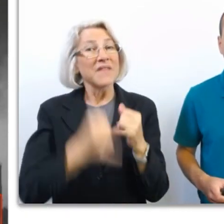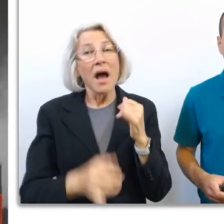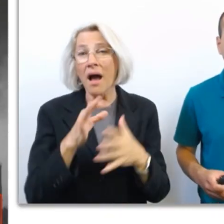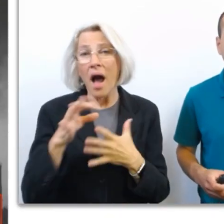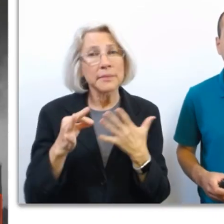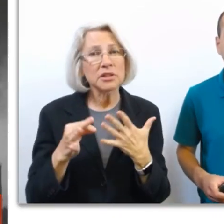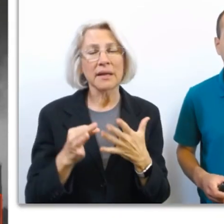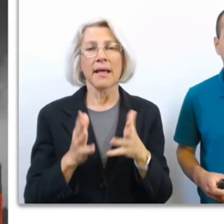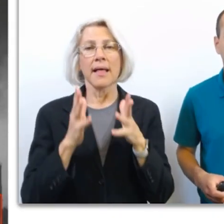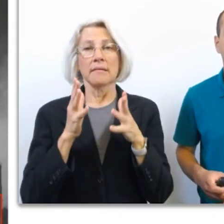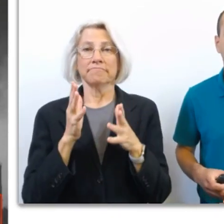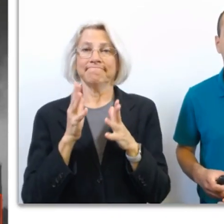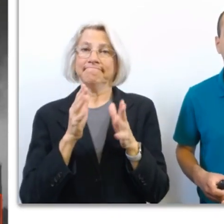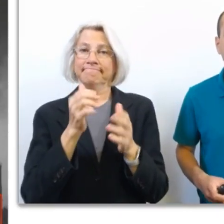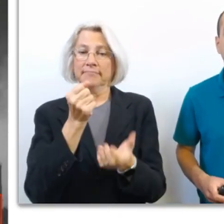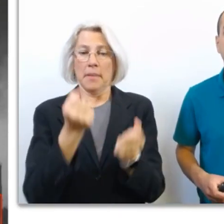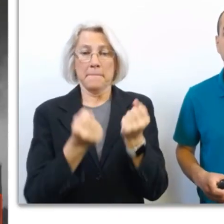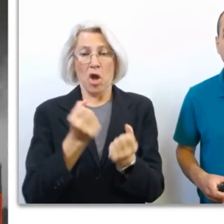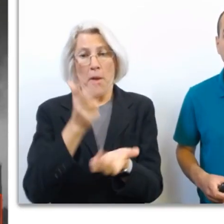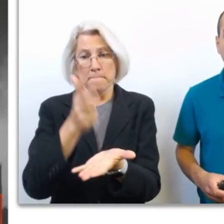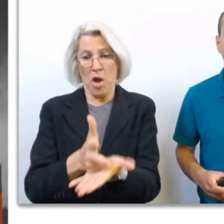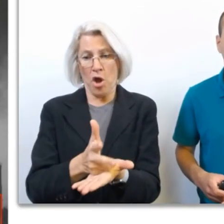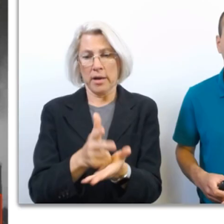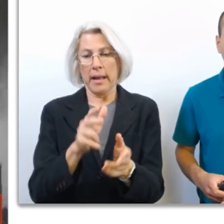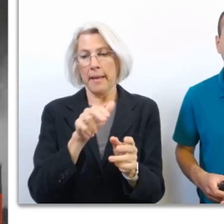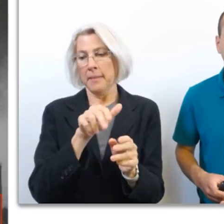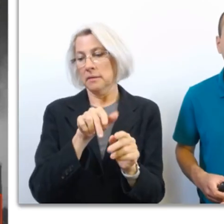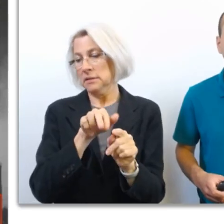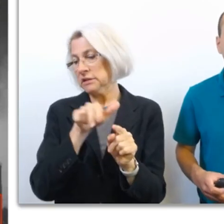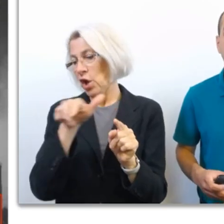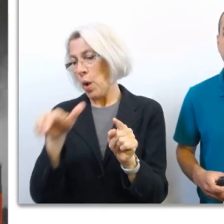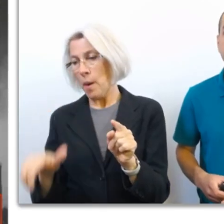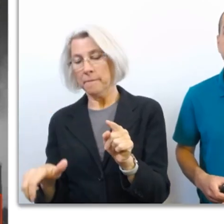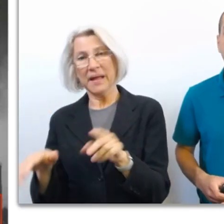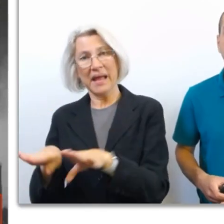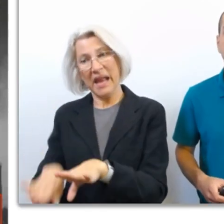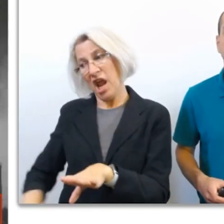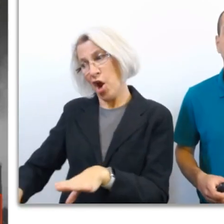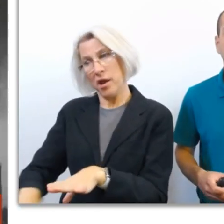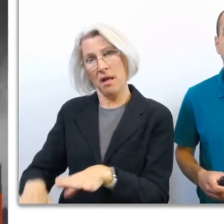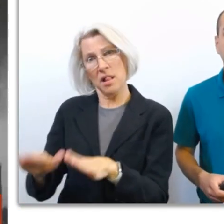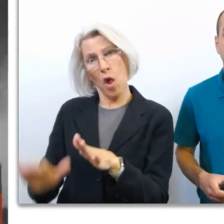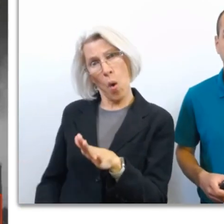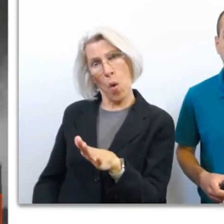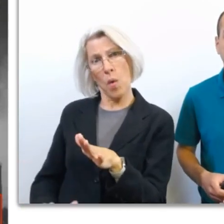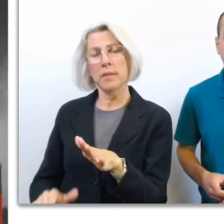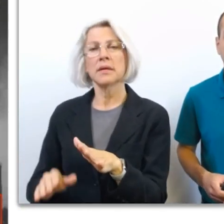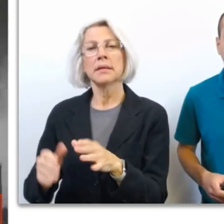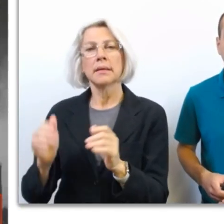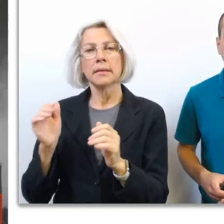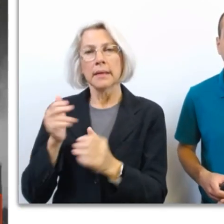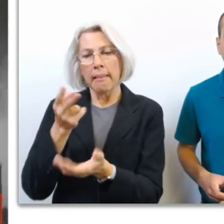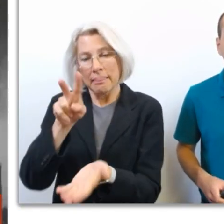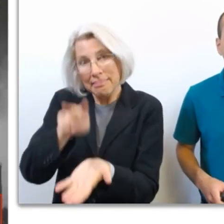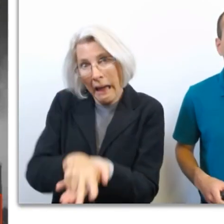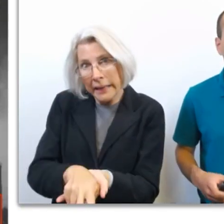your car for an area that is substantially lower than the roadway, lie down, and cover your head and neck.